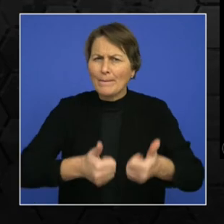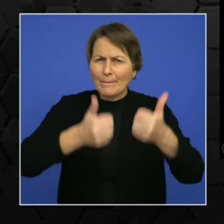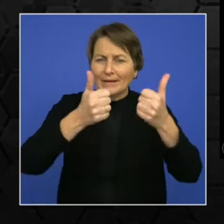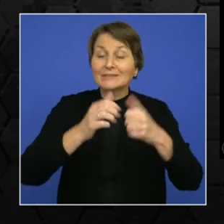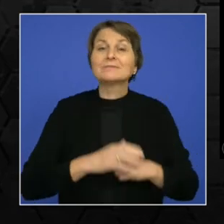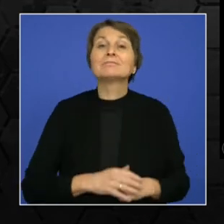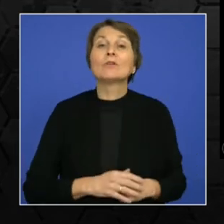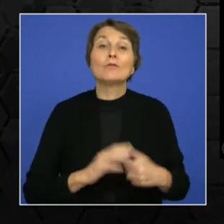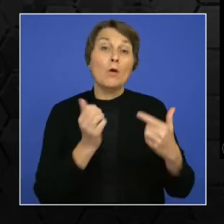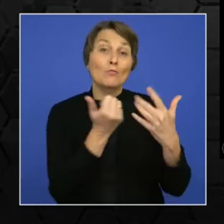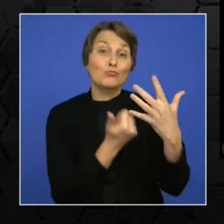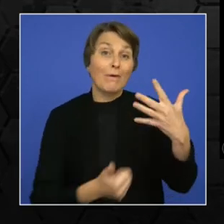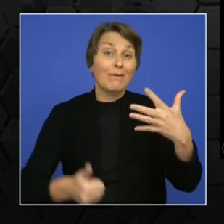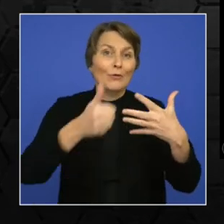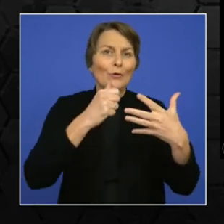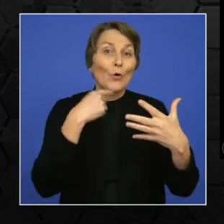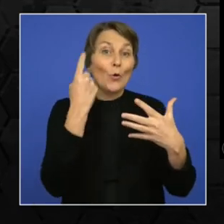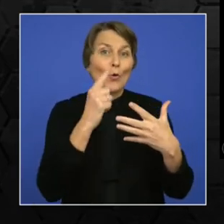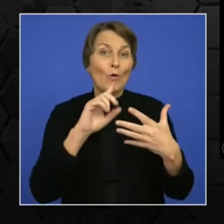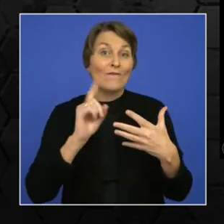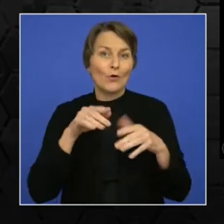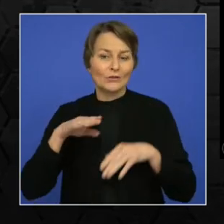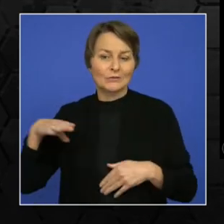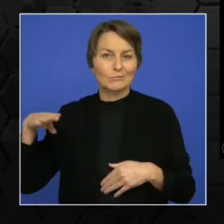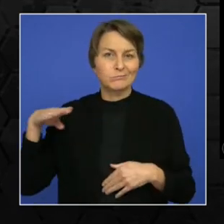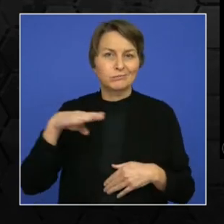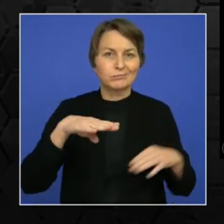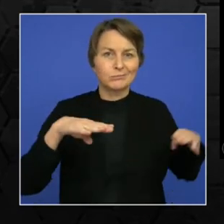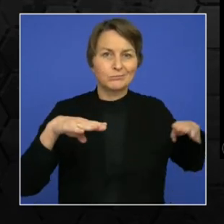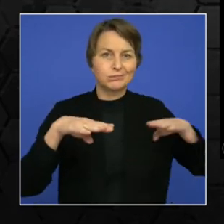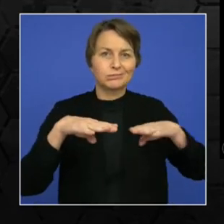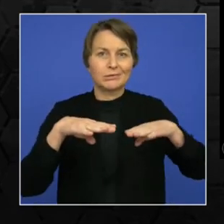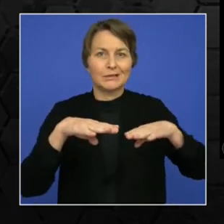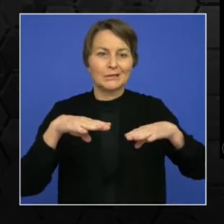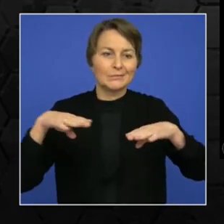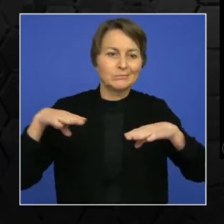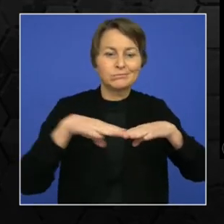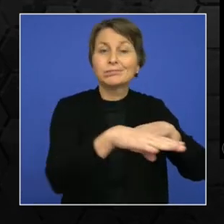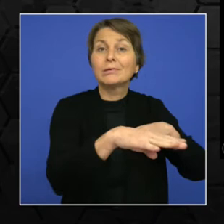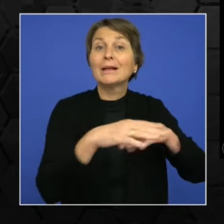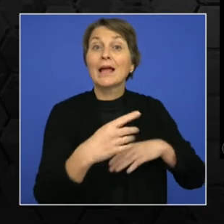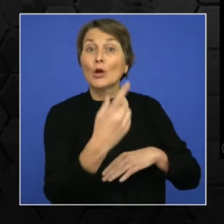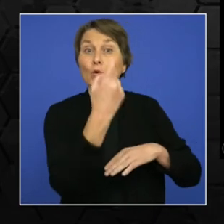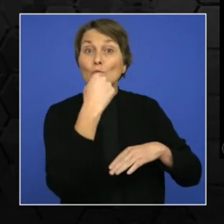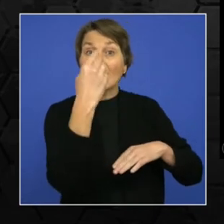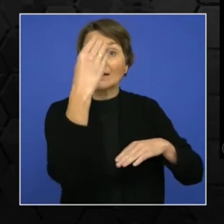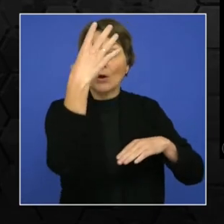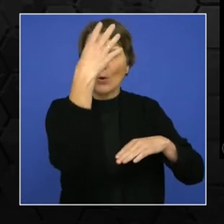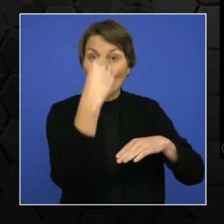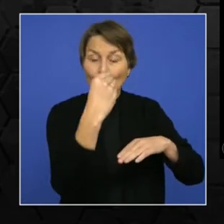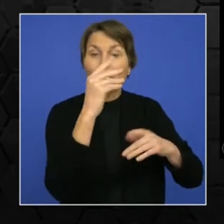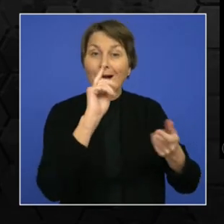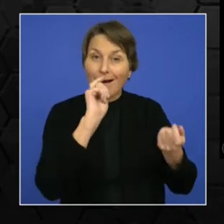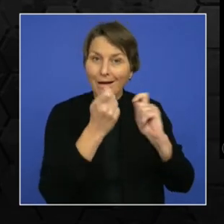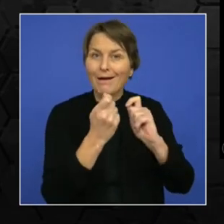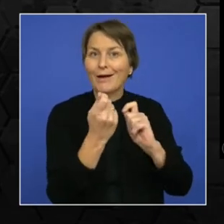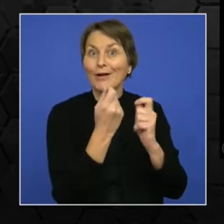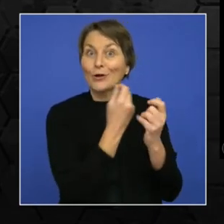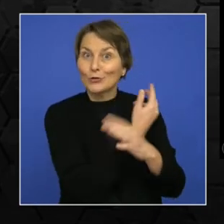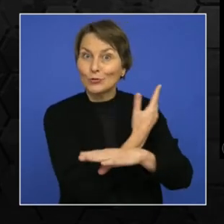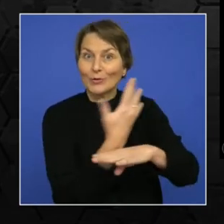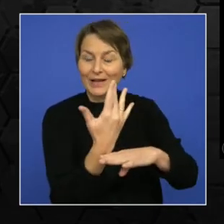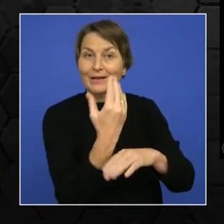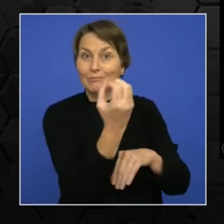to public transportation at traffic signals by reducing their red time and increasing their green time. So TSP systems are